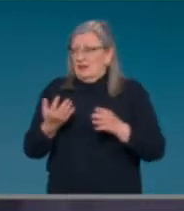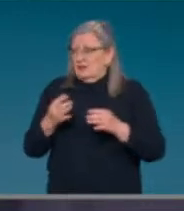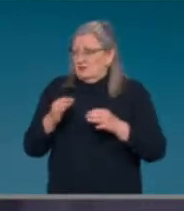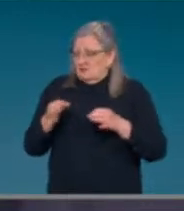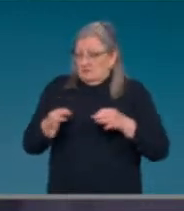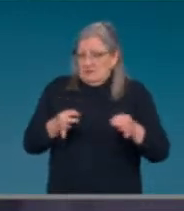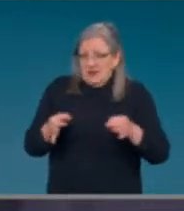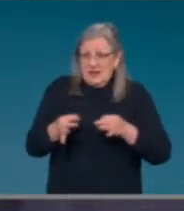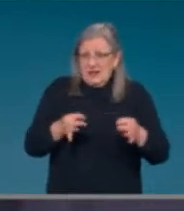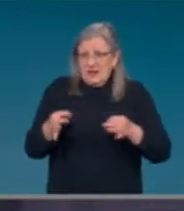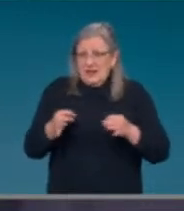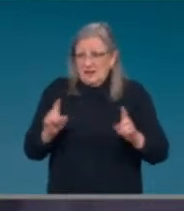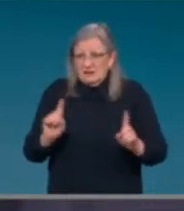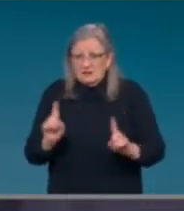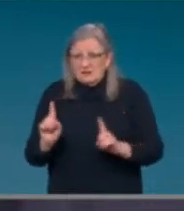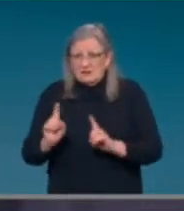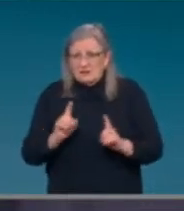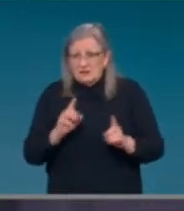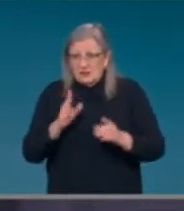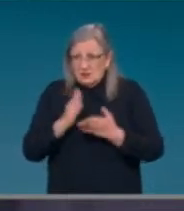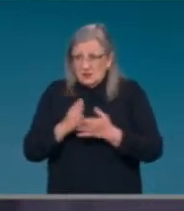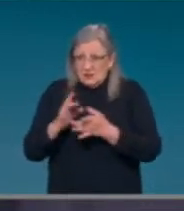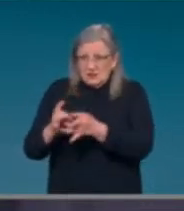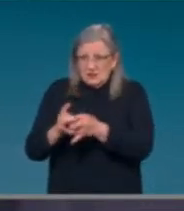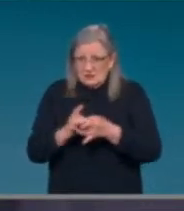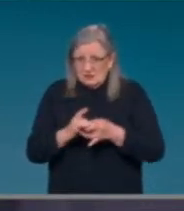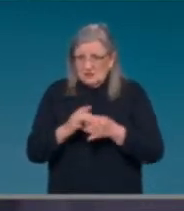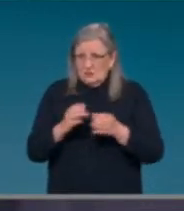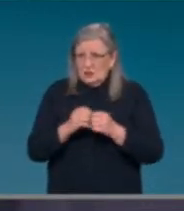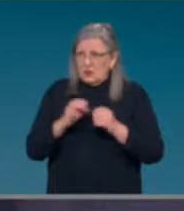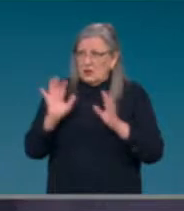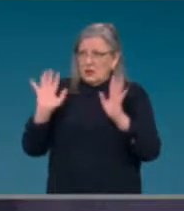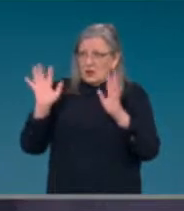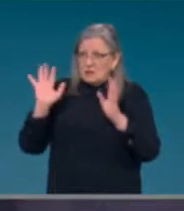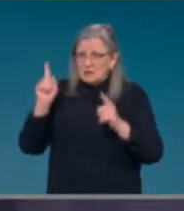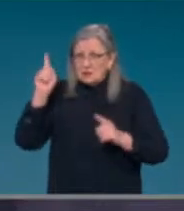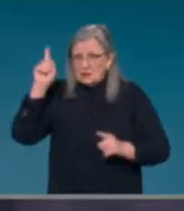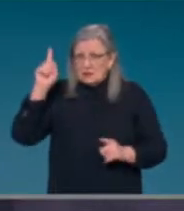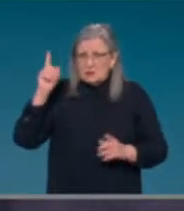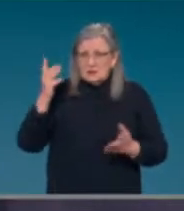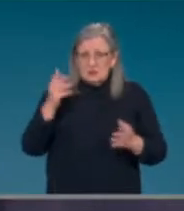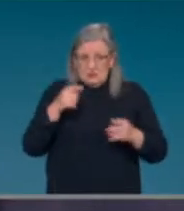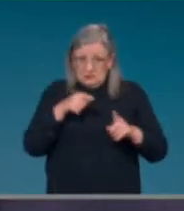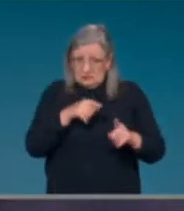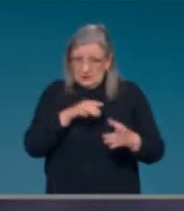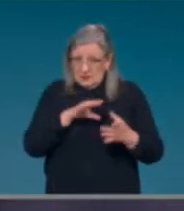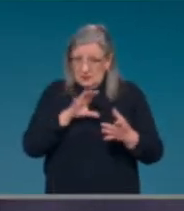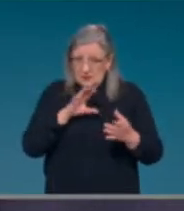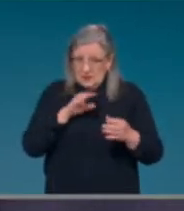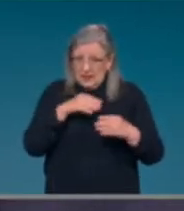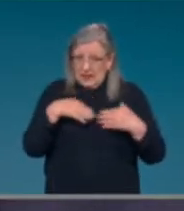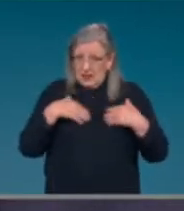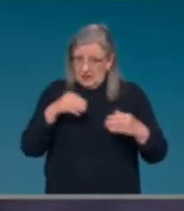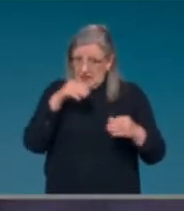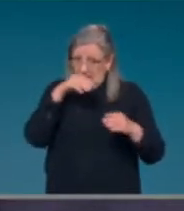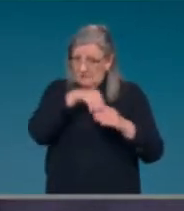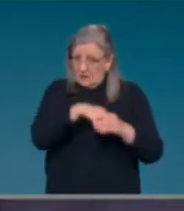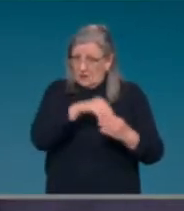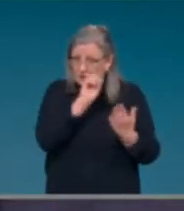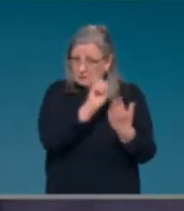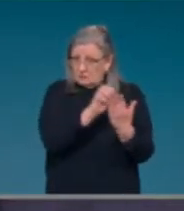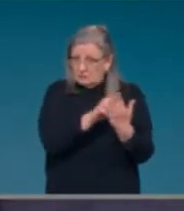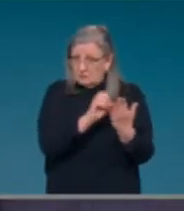with climate change, and how much was health involved in developing that plan? Uh, so, uh, the answer is, in my view, yes.